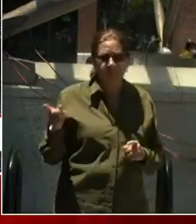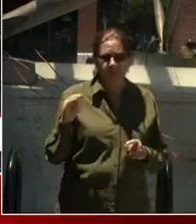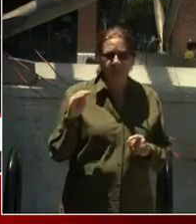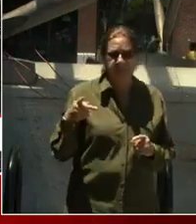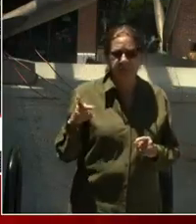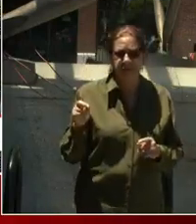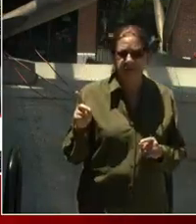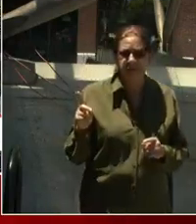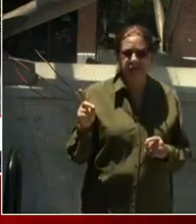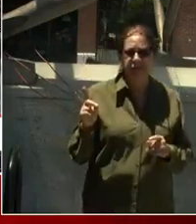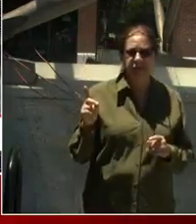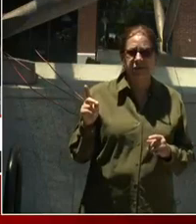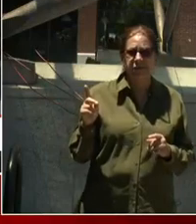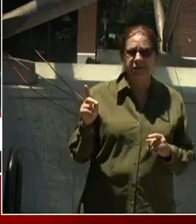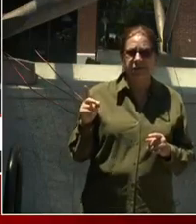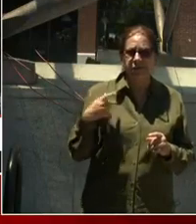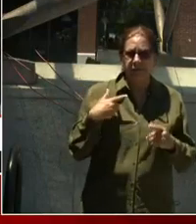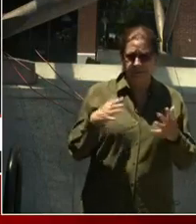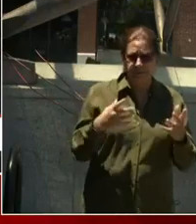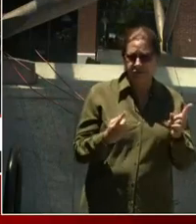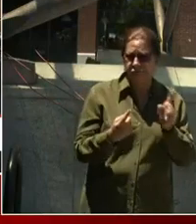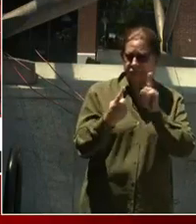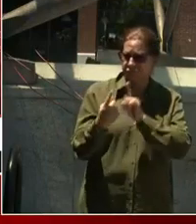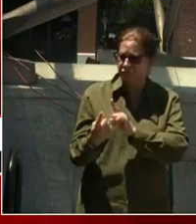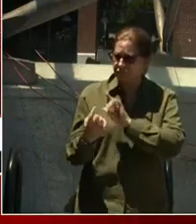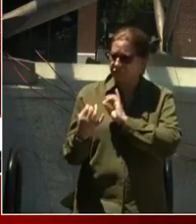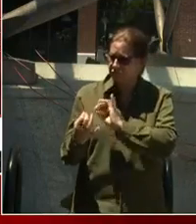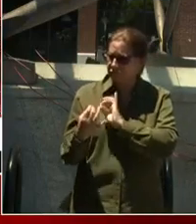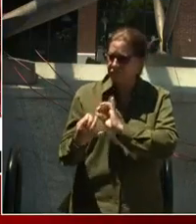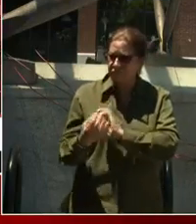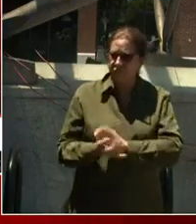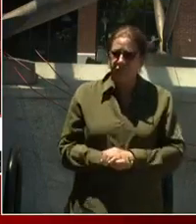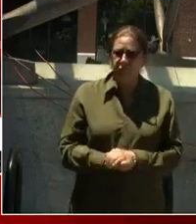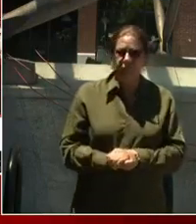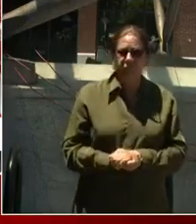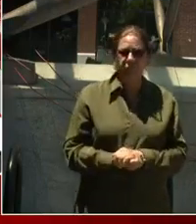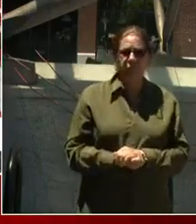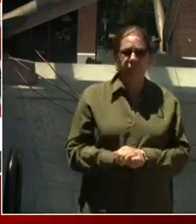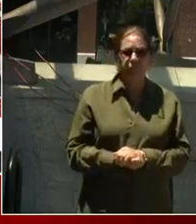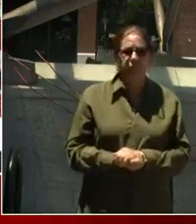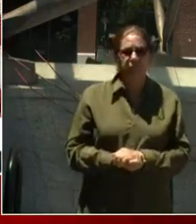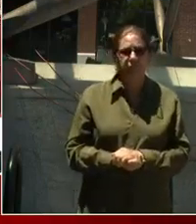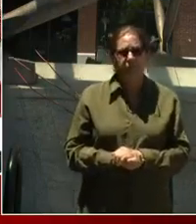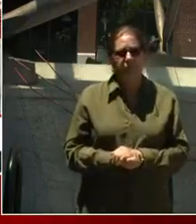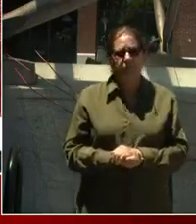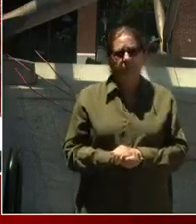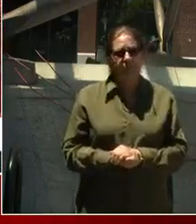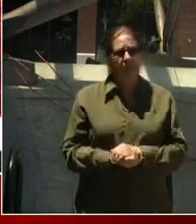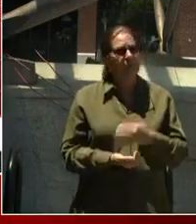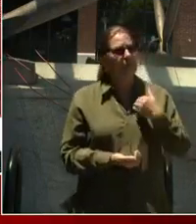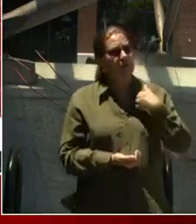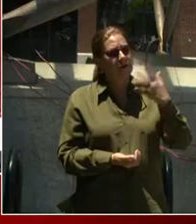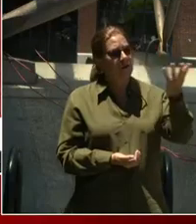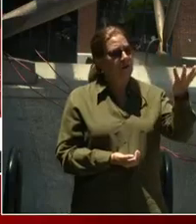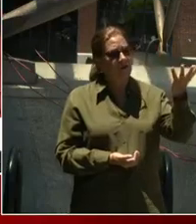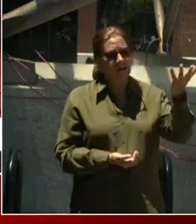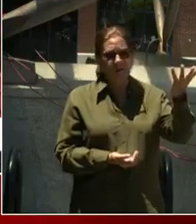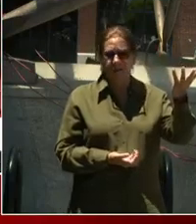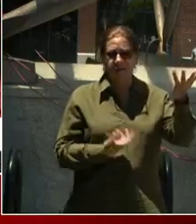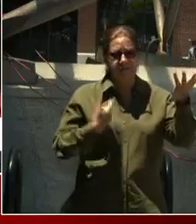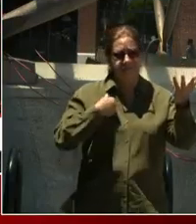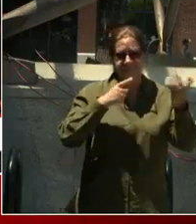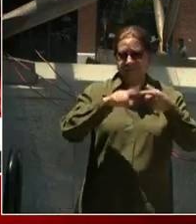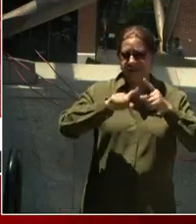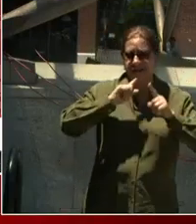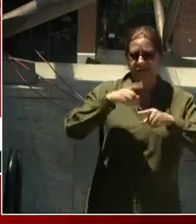As I said, what's been going on? Okay, answer a question. What's been going on with the case of blood time? I will have to pull you to the side and get you the